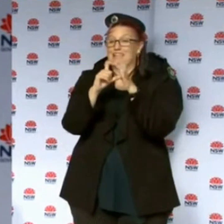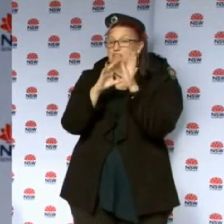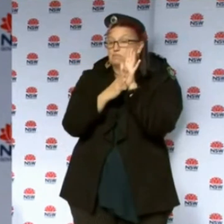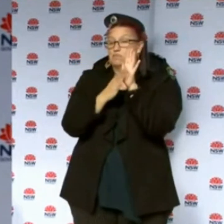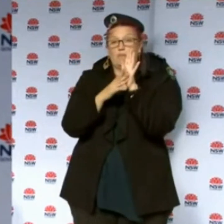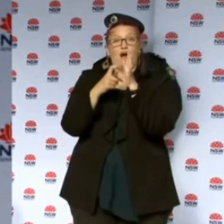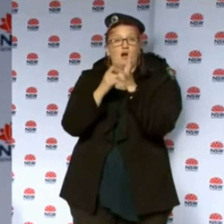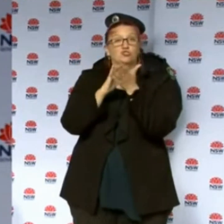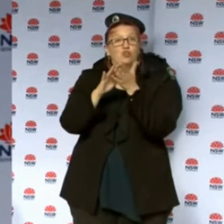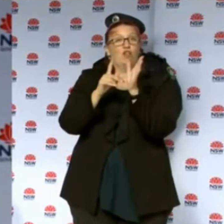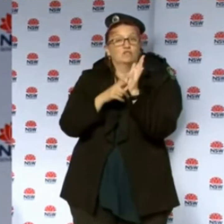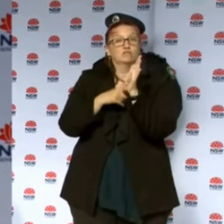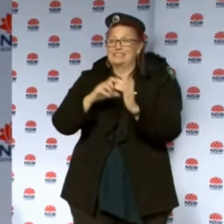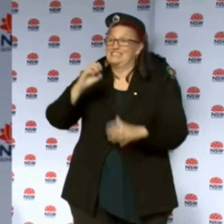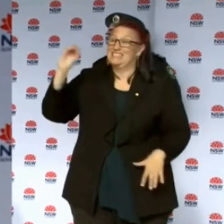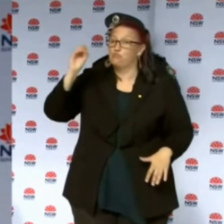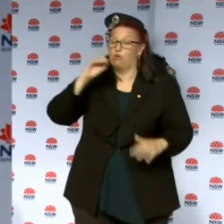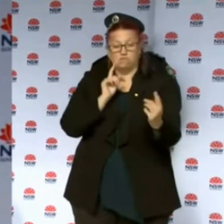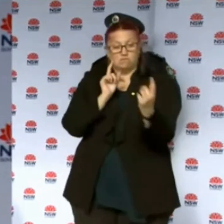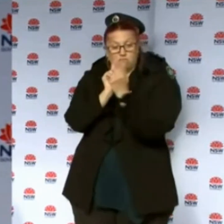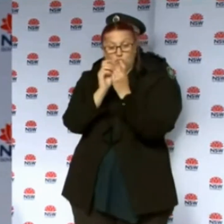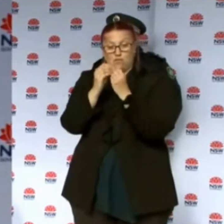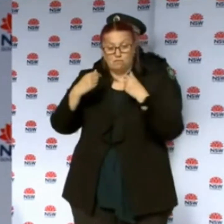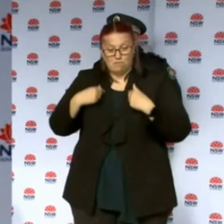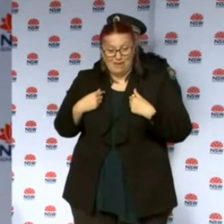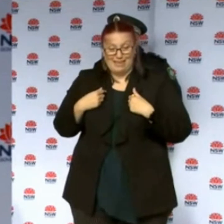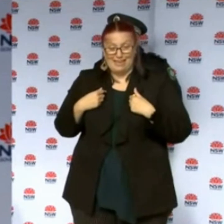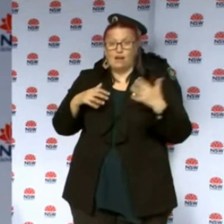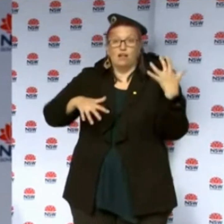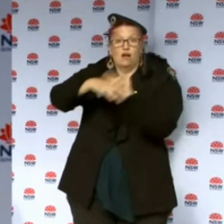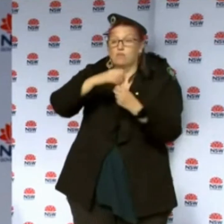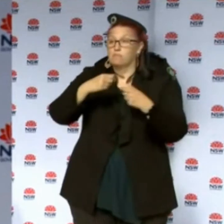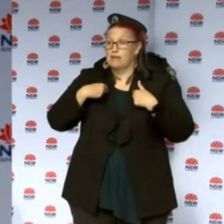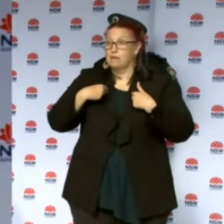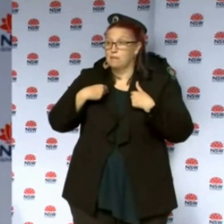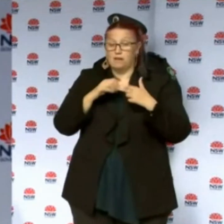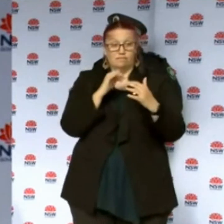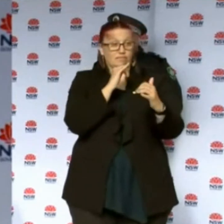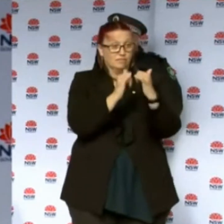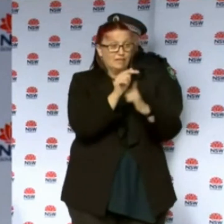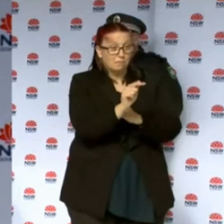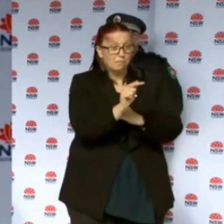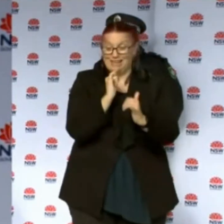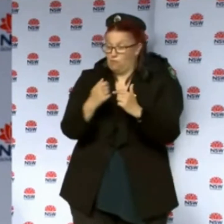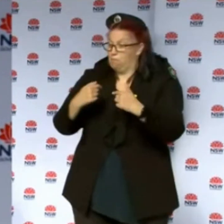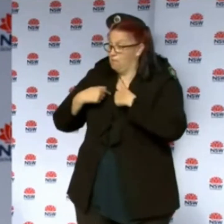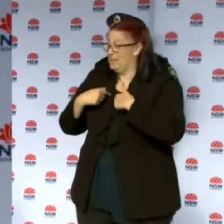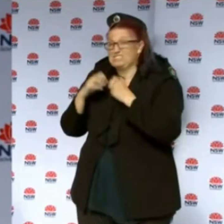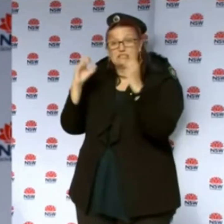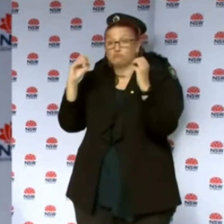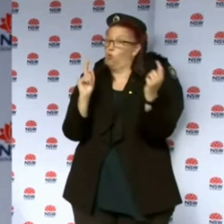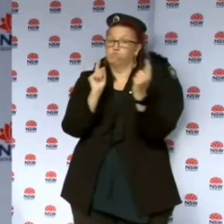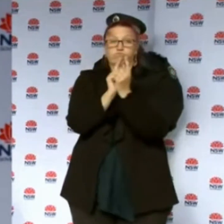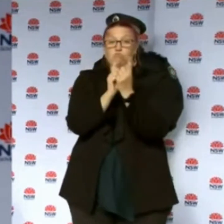confirmed he had zero contact with me and others. I was also interviewed, had zero contact. In fact,